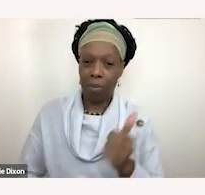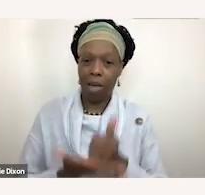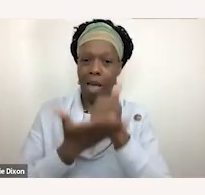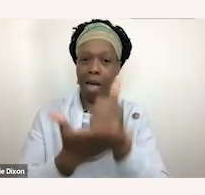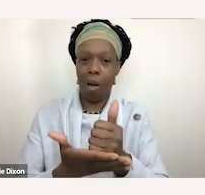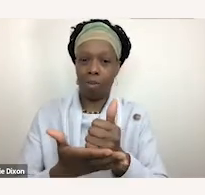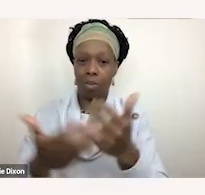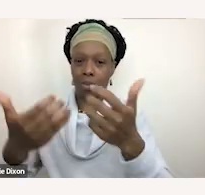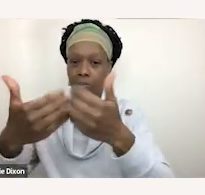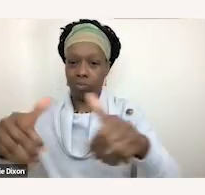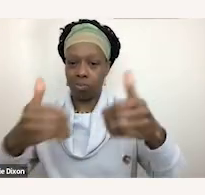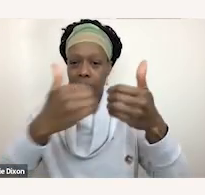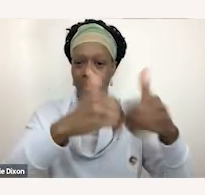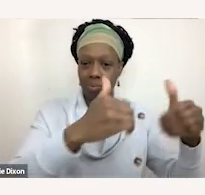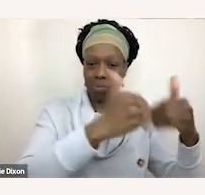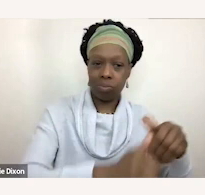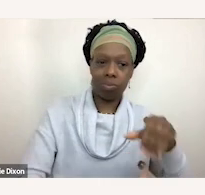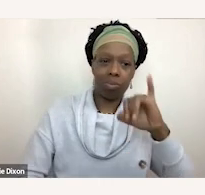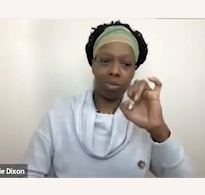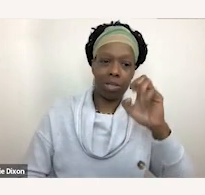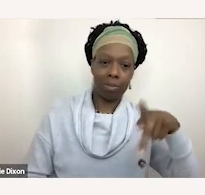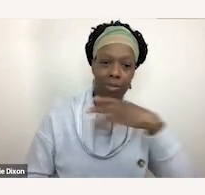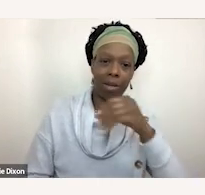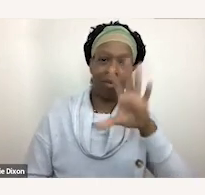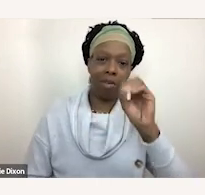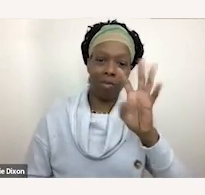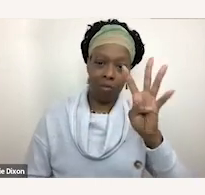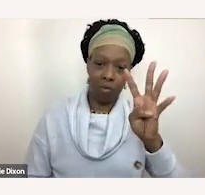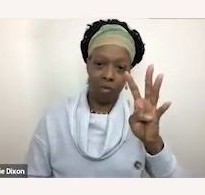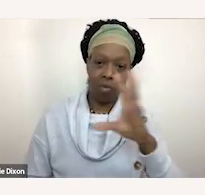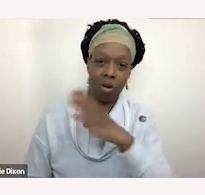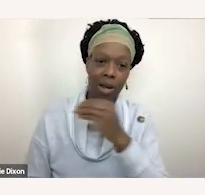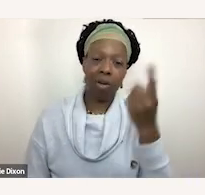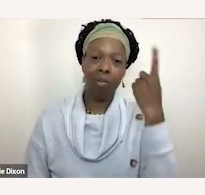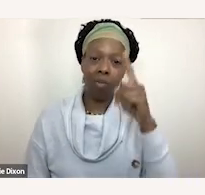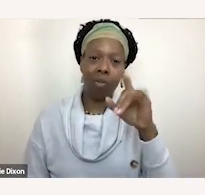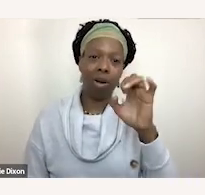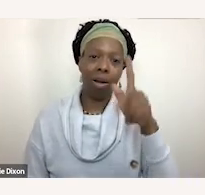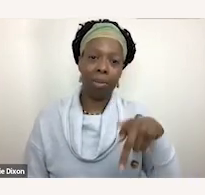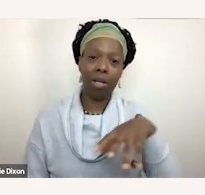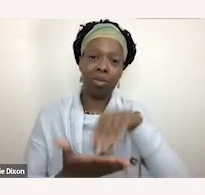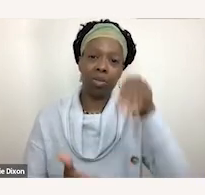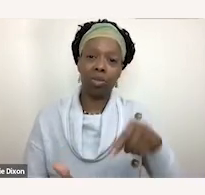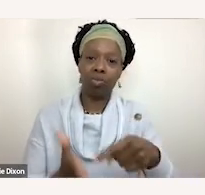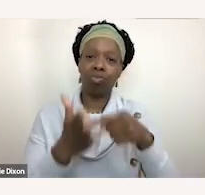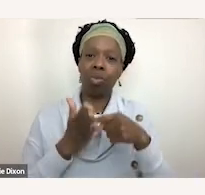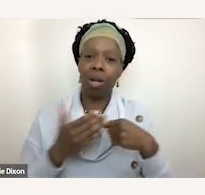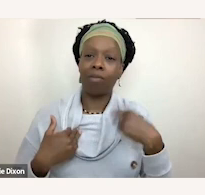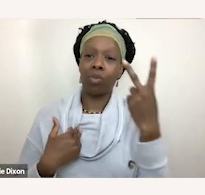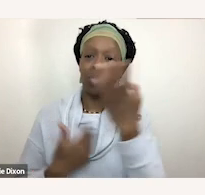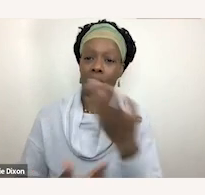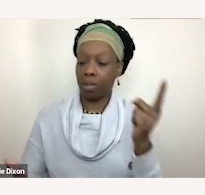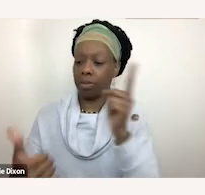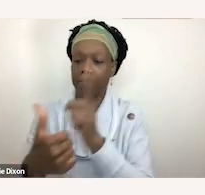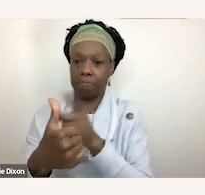at the IEP and actually the 504s for you and for an IEP students really need to meet two requirements the first